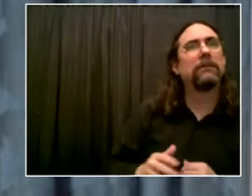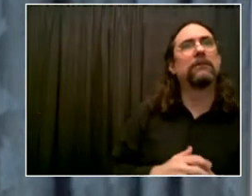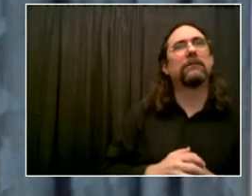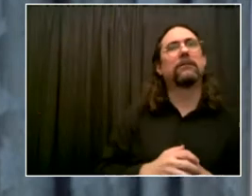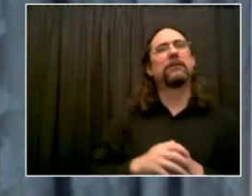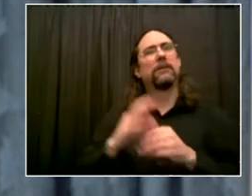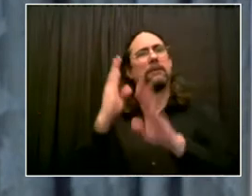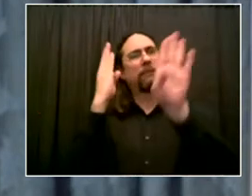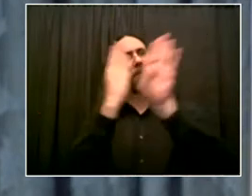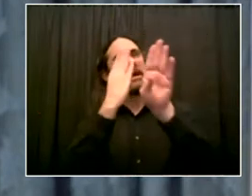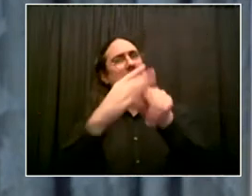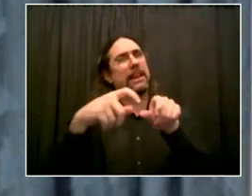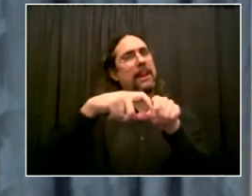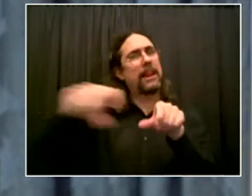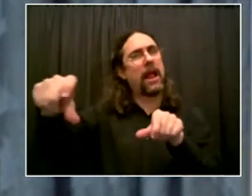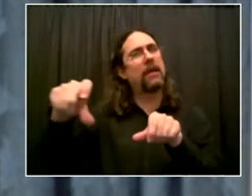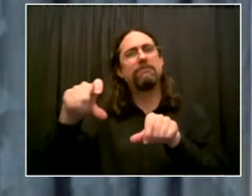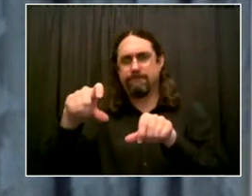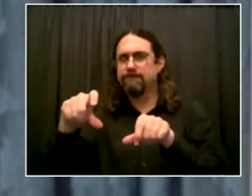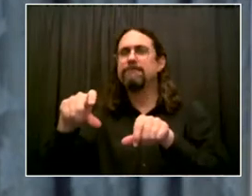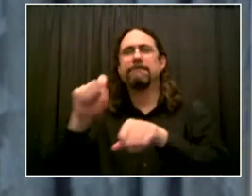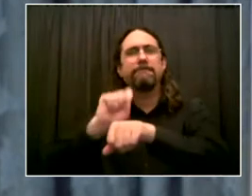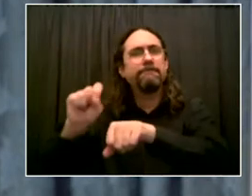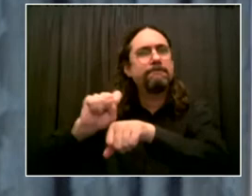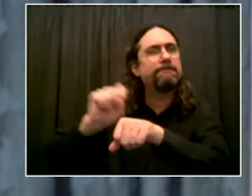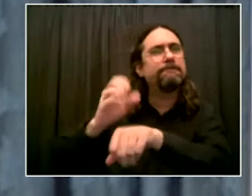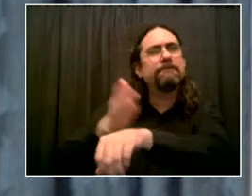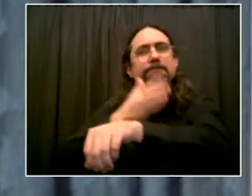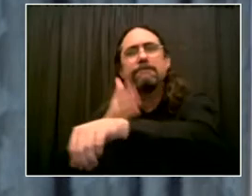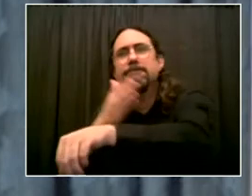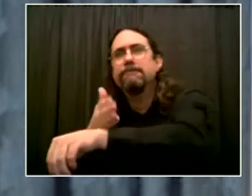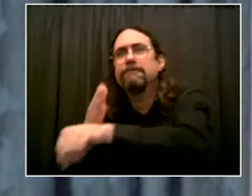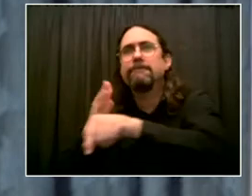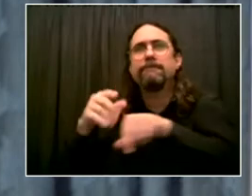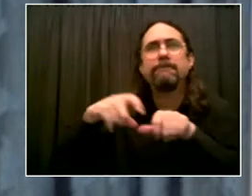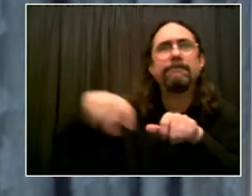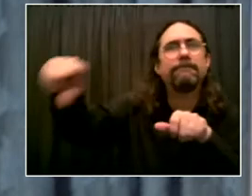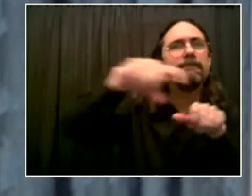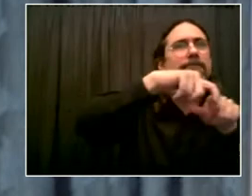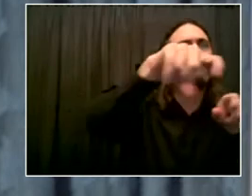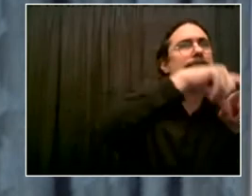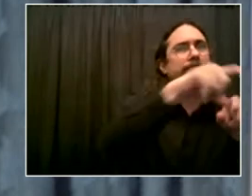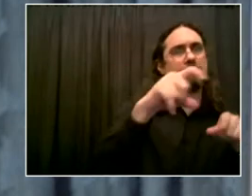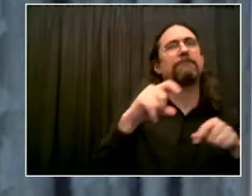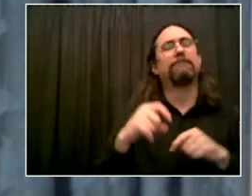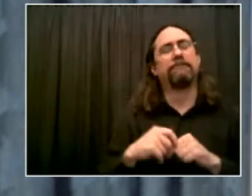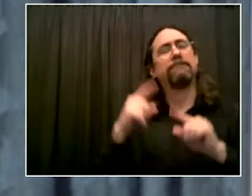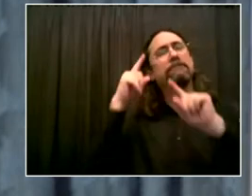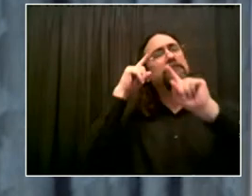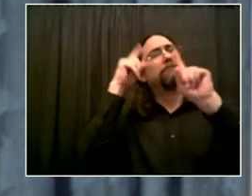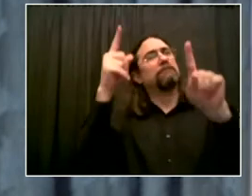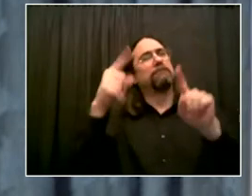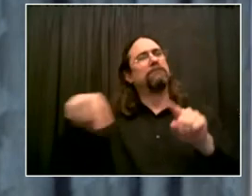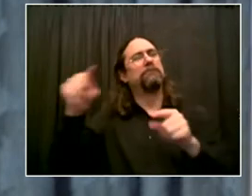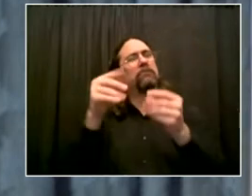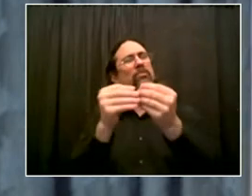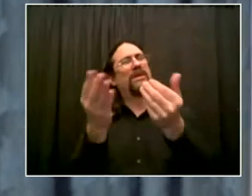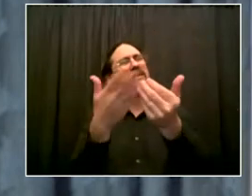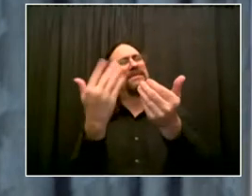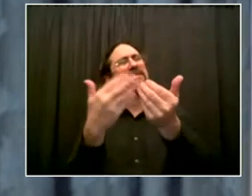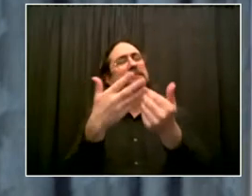means of transportation that's so important to so many of our fellow New Yorkers. Second, for the cyclists,